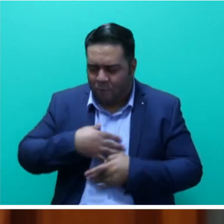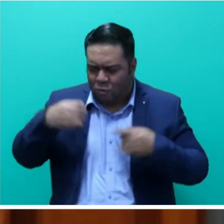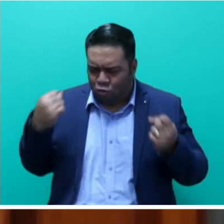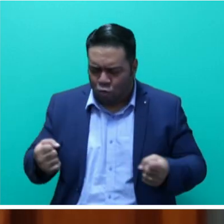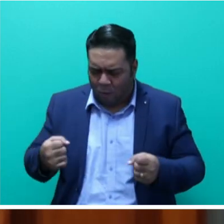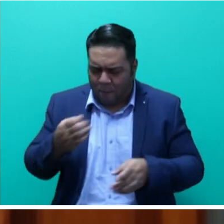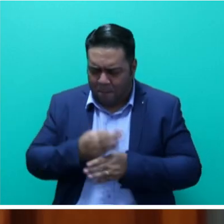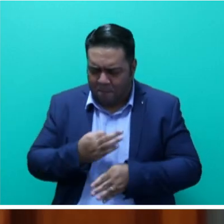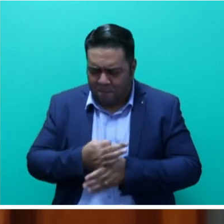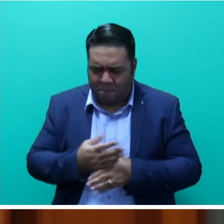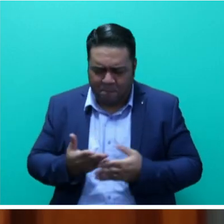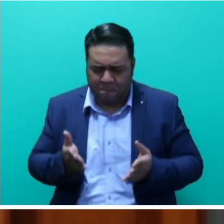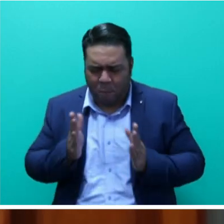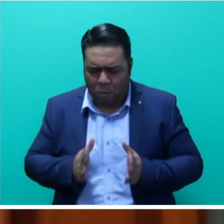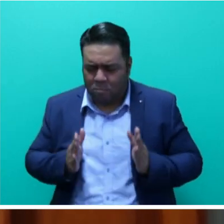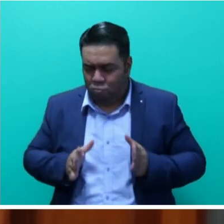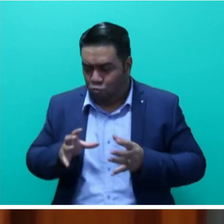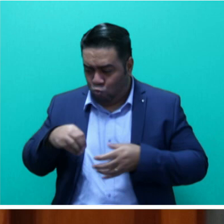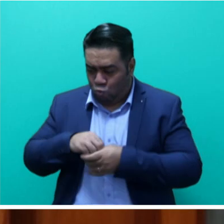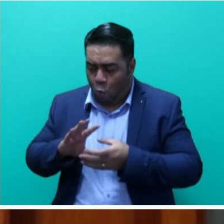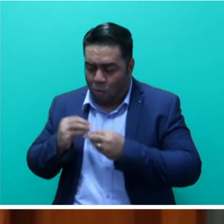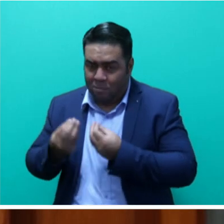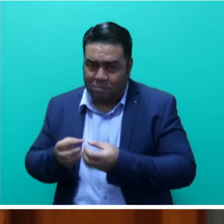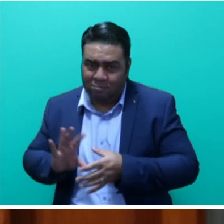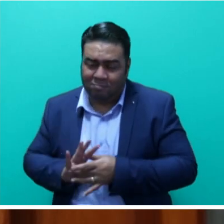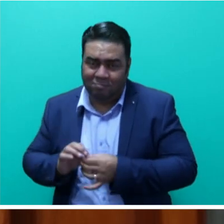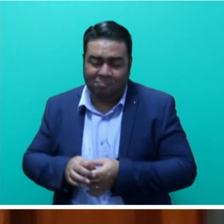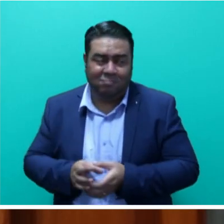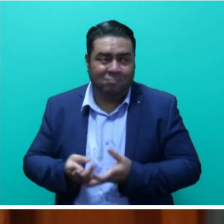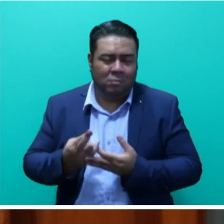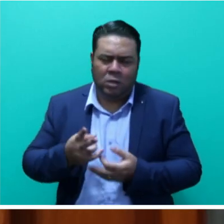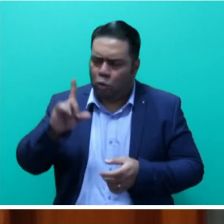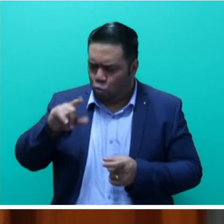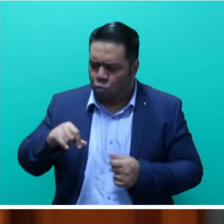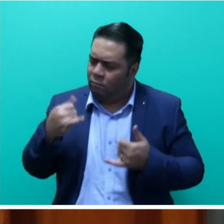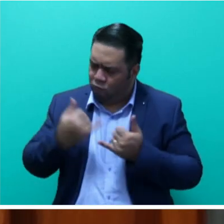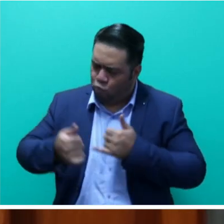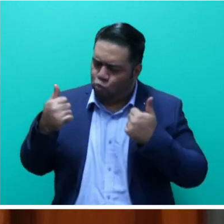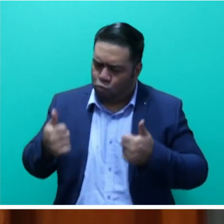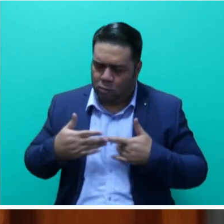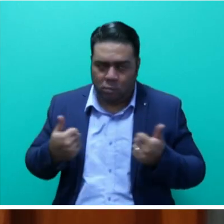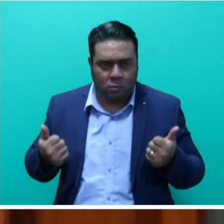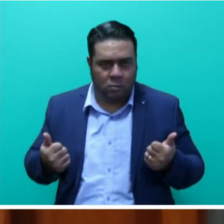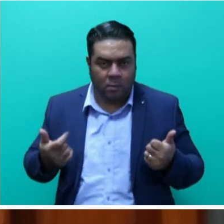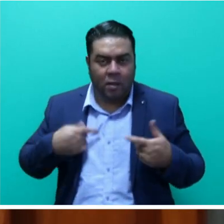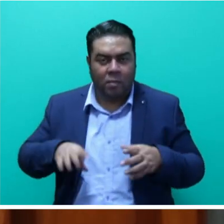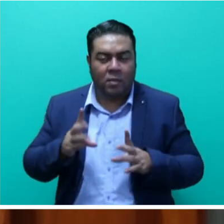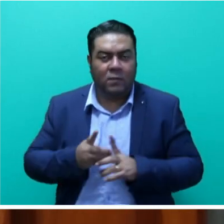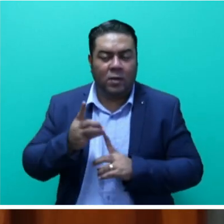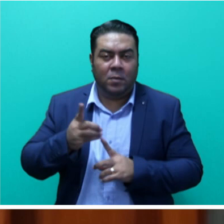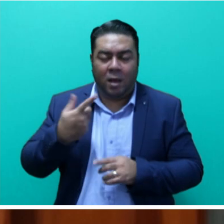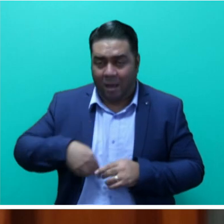apex bodies for cooperatives exist, they do very well in their development. I understand,